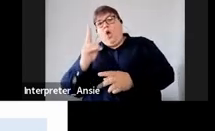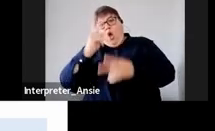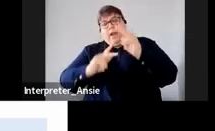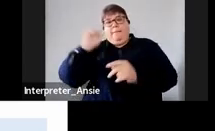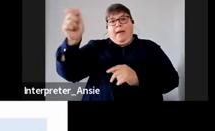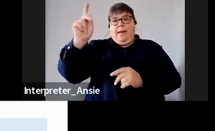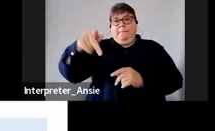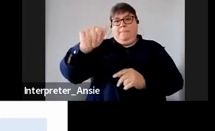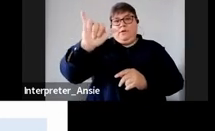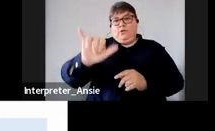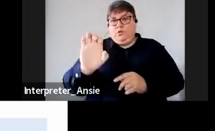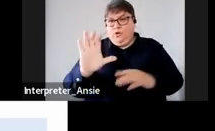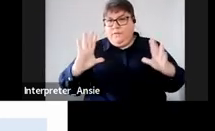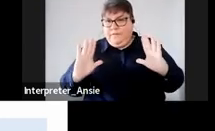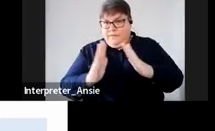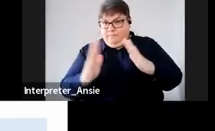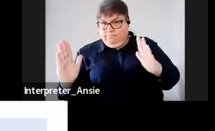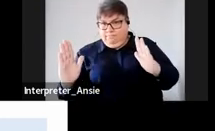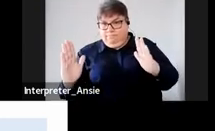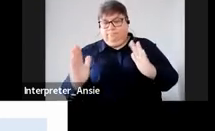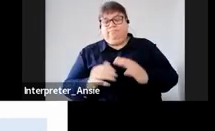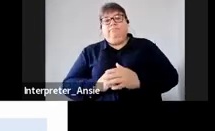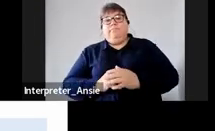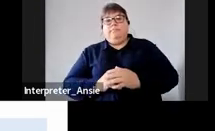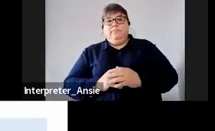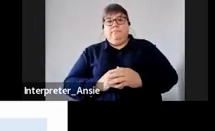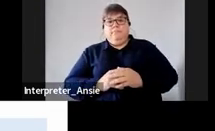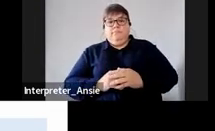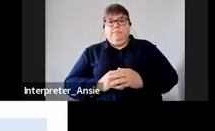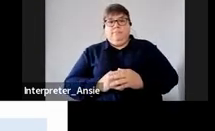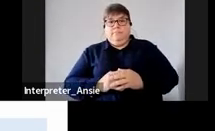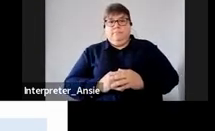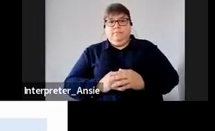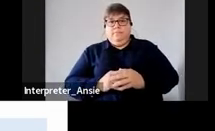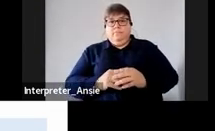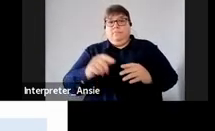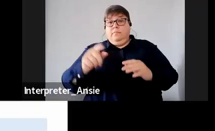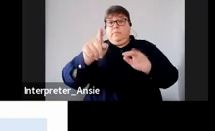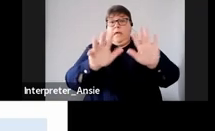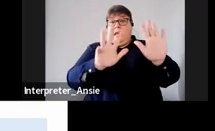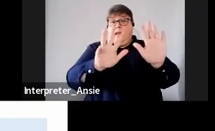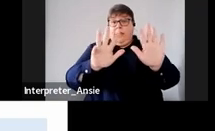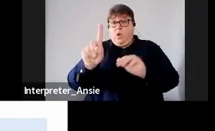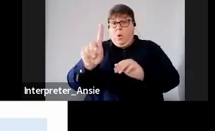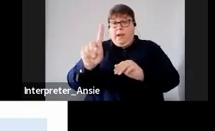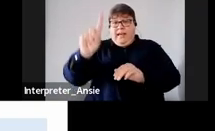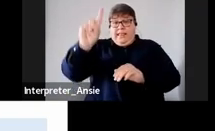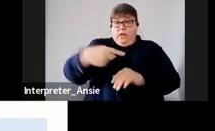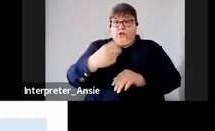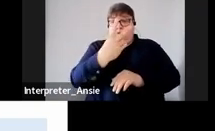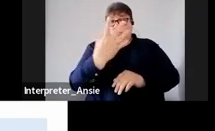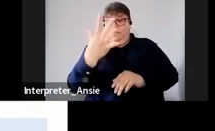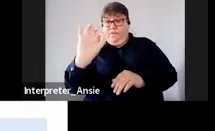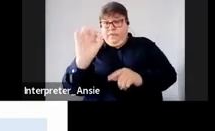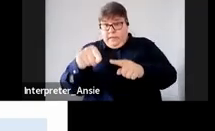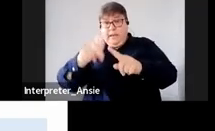those ones whose tax threshold is above 91,250 then you